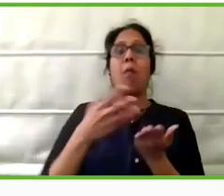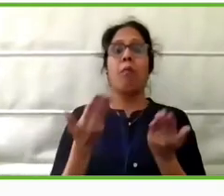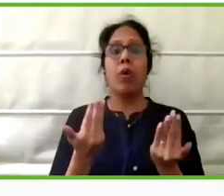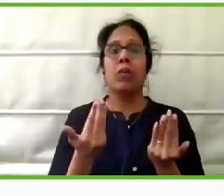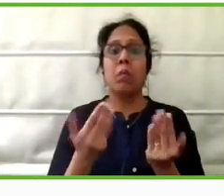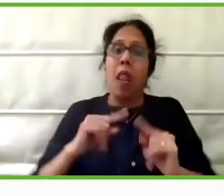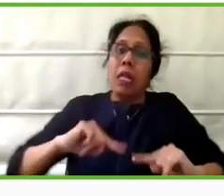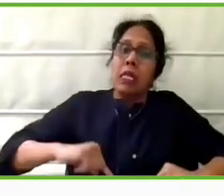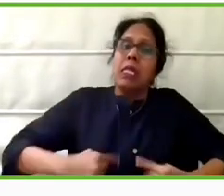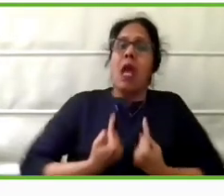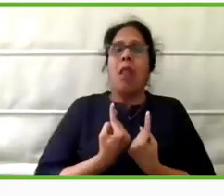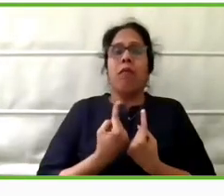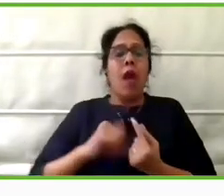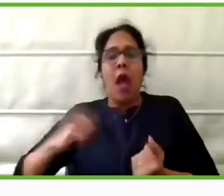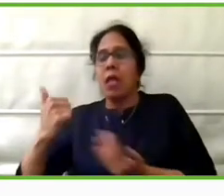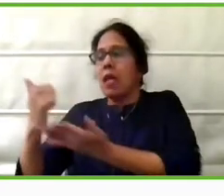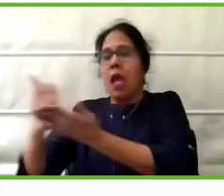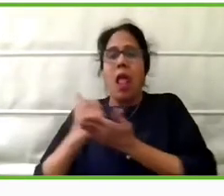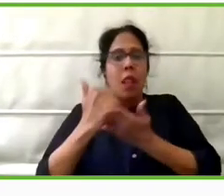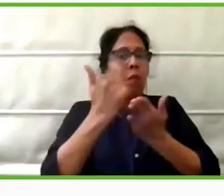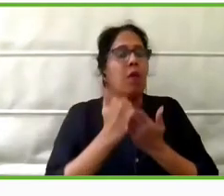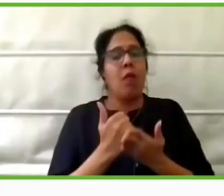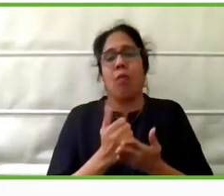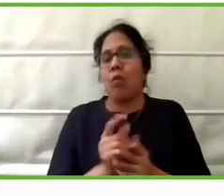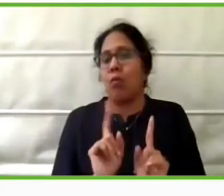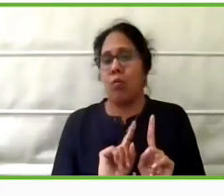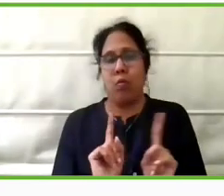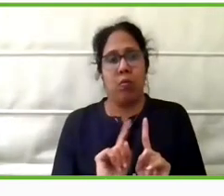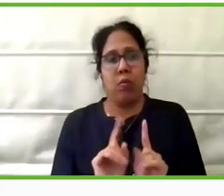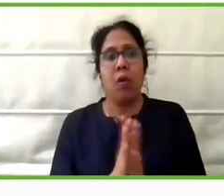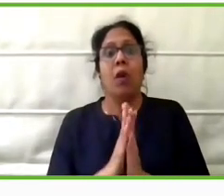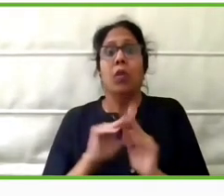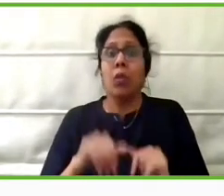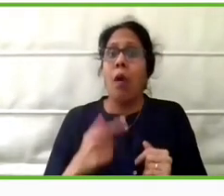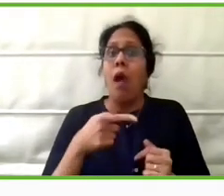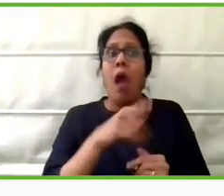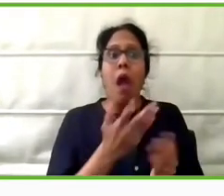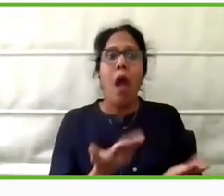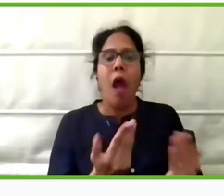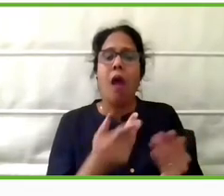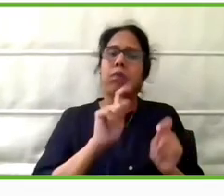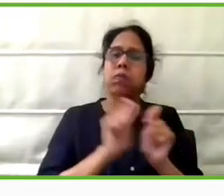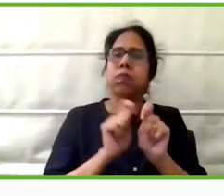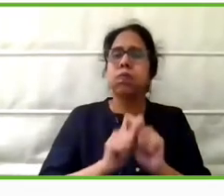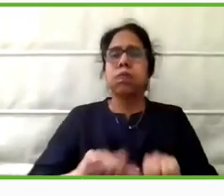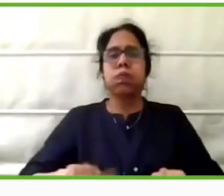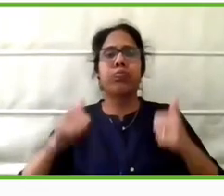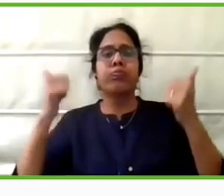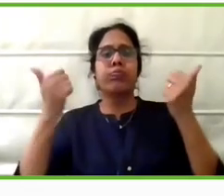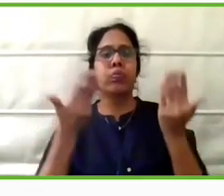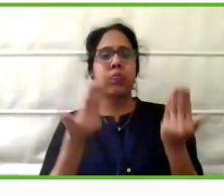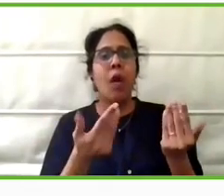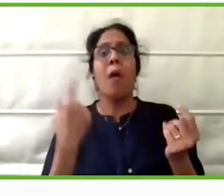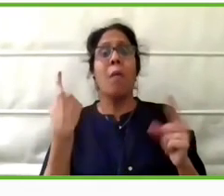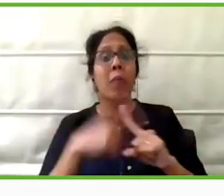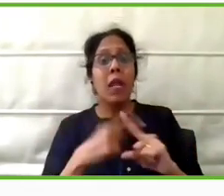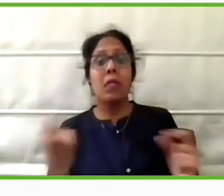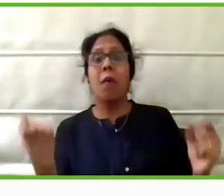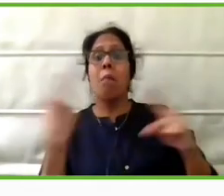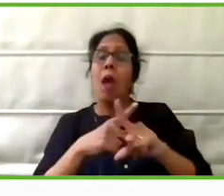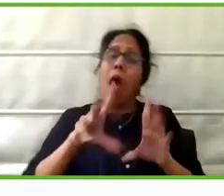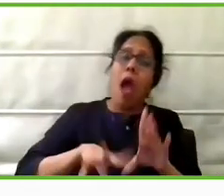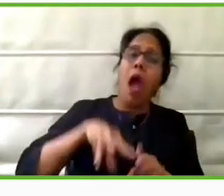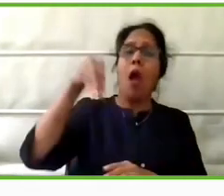own effort without any external support. It enables them to be more functional and it's also suitable for outdoor